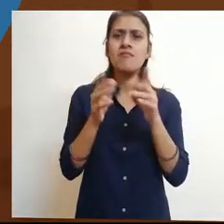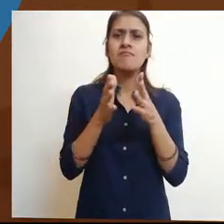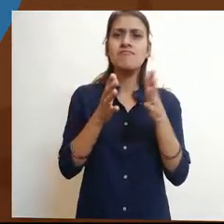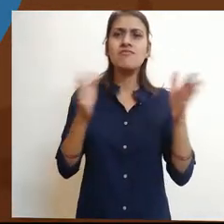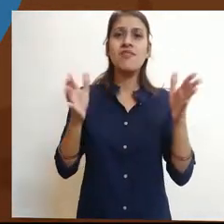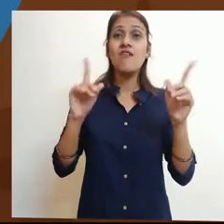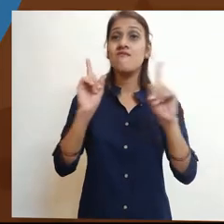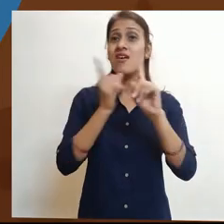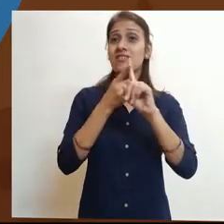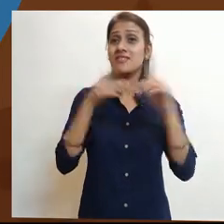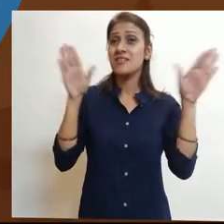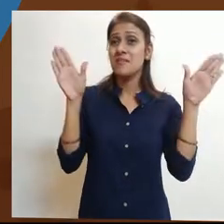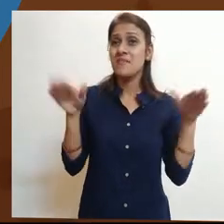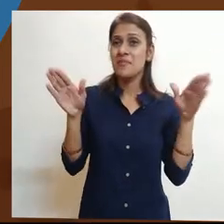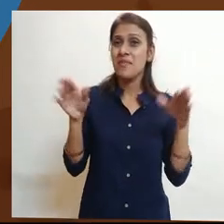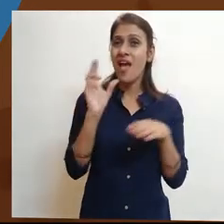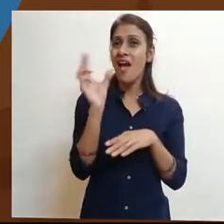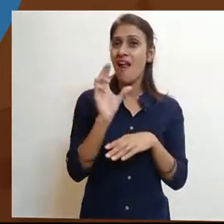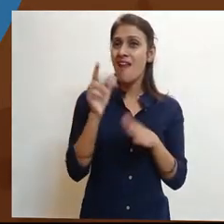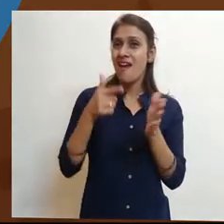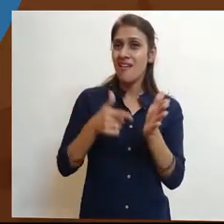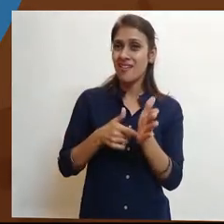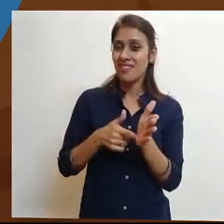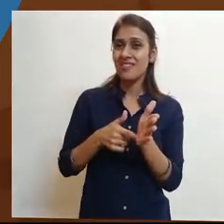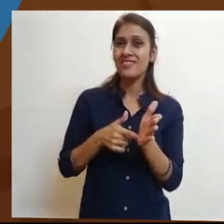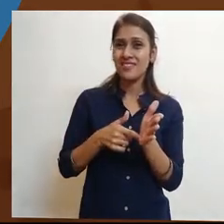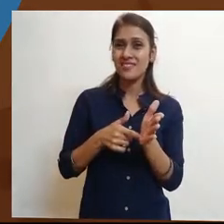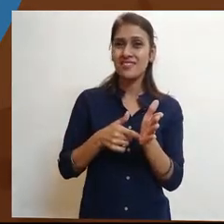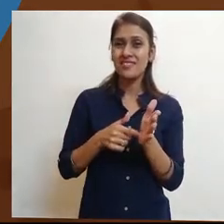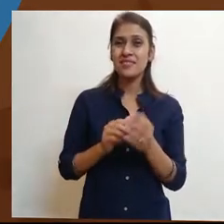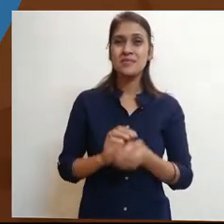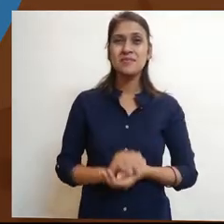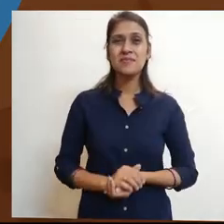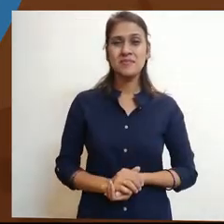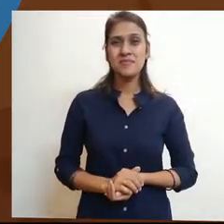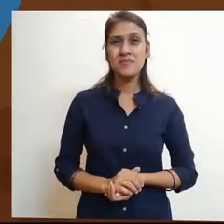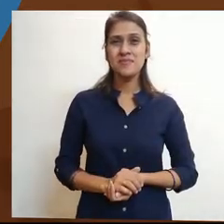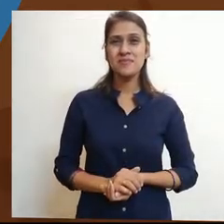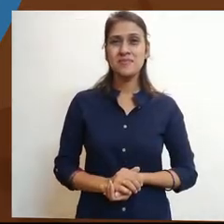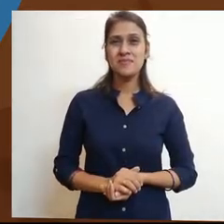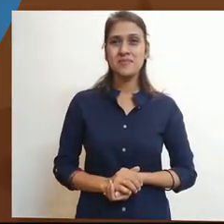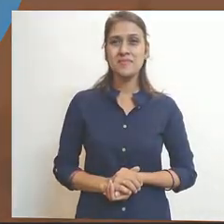thought. A germ of an idea to dig and make bigger.